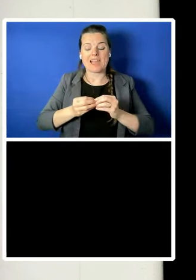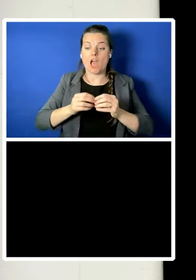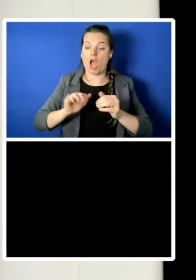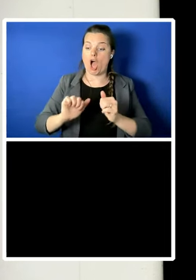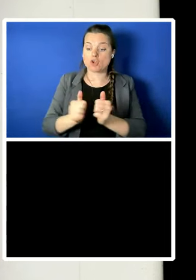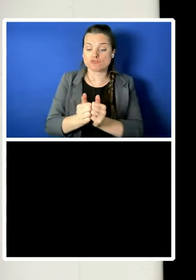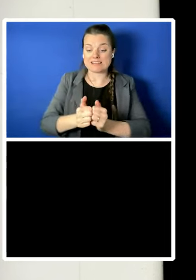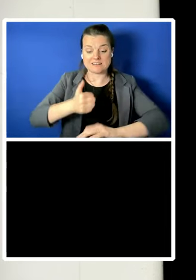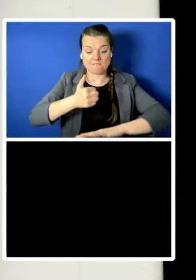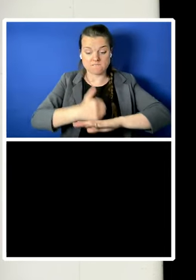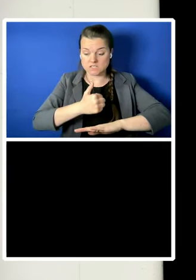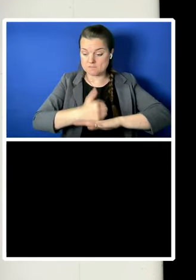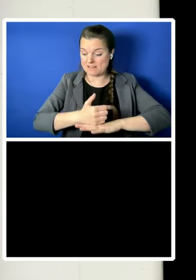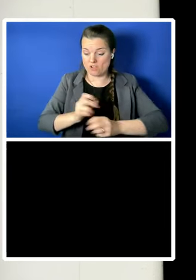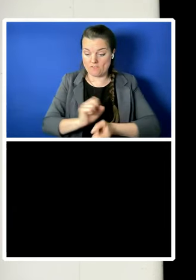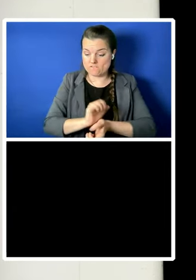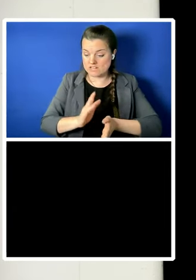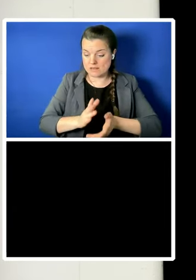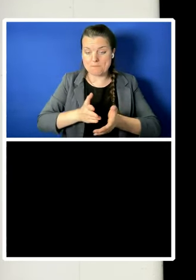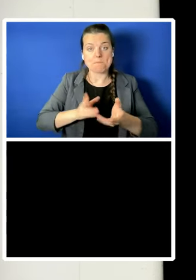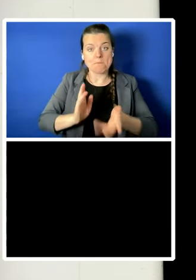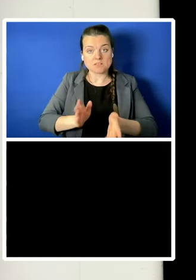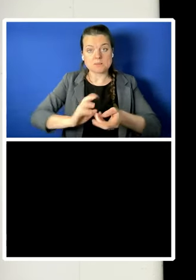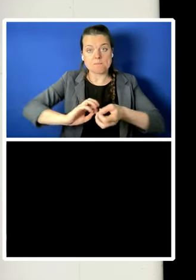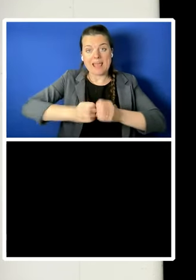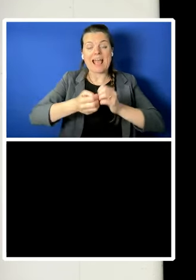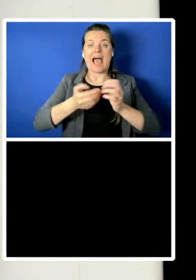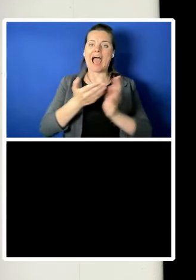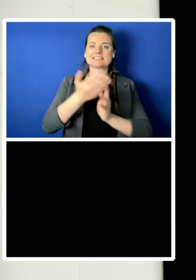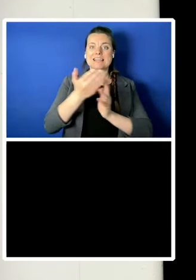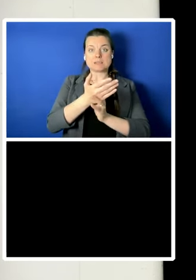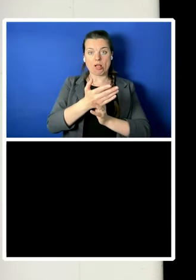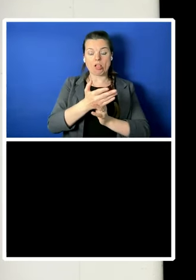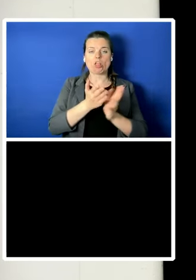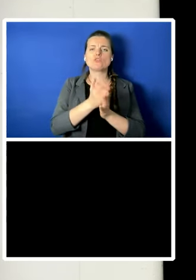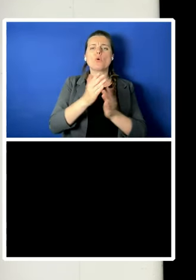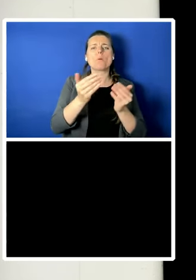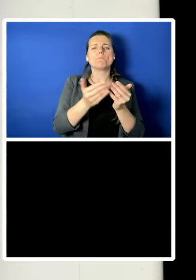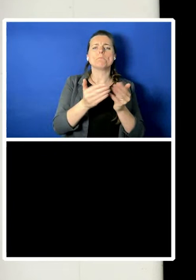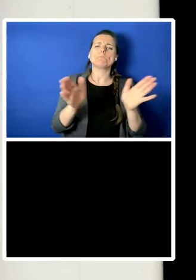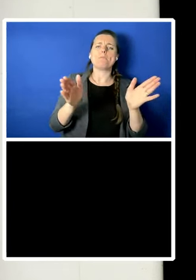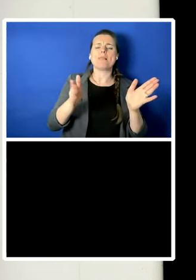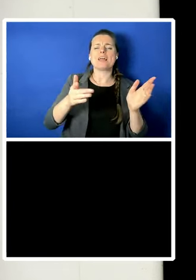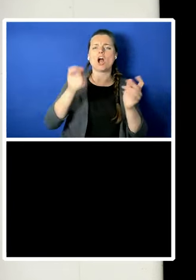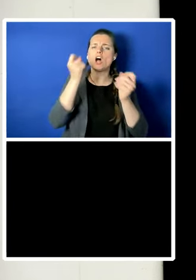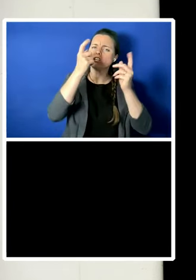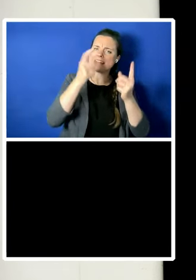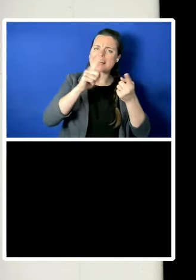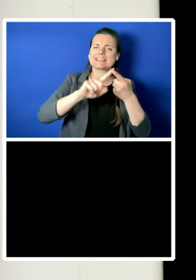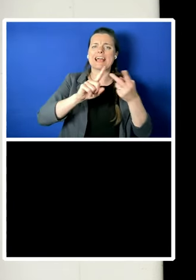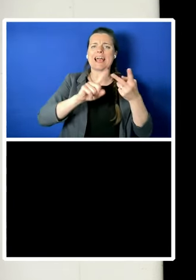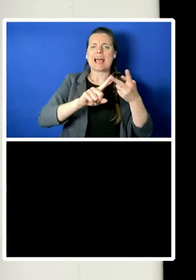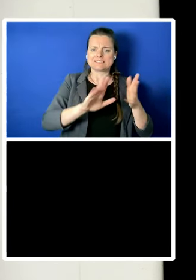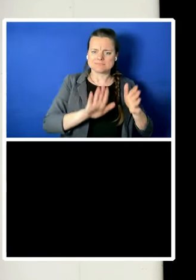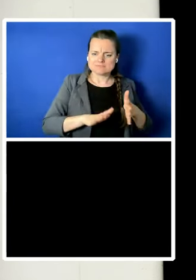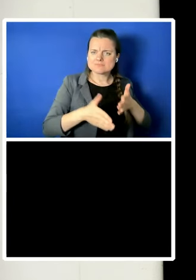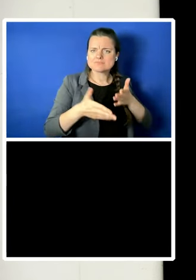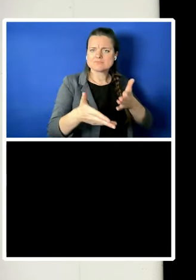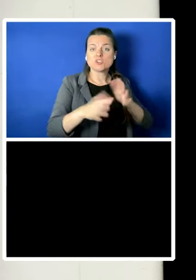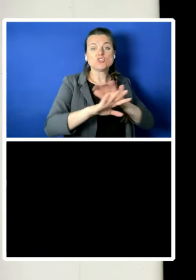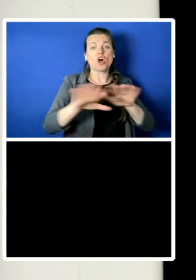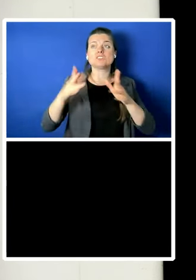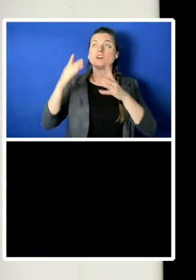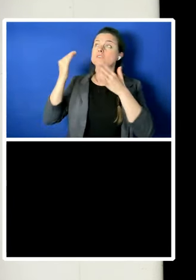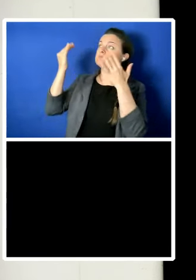both in the popular understanding and in actual redress, rather than being idealised and